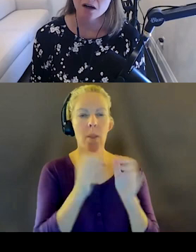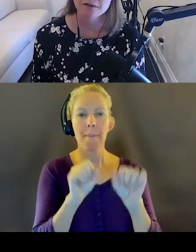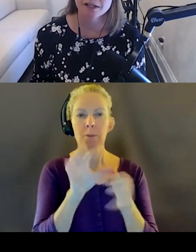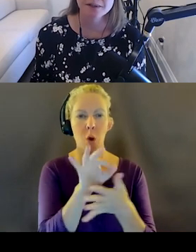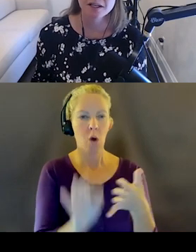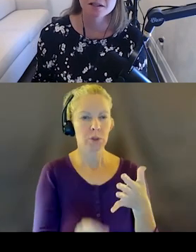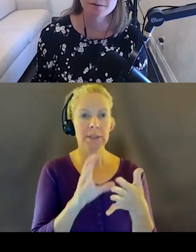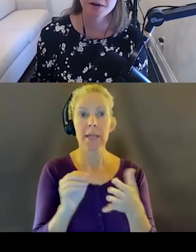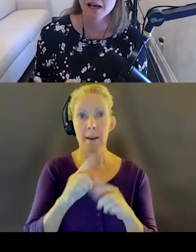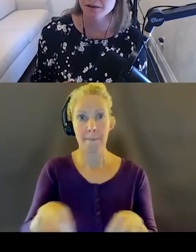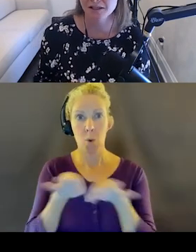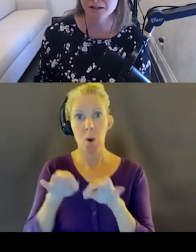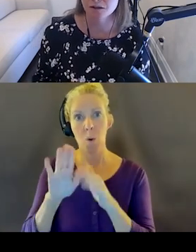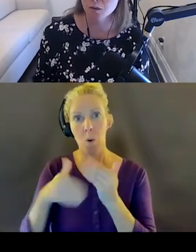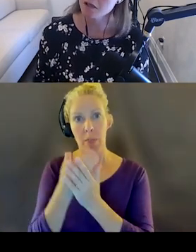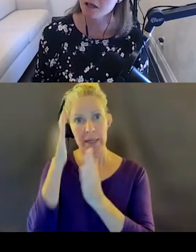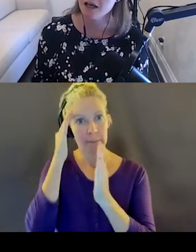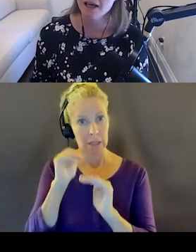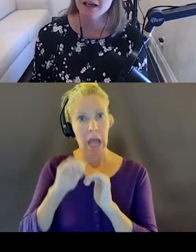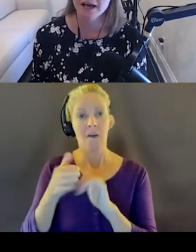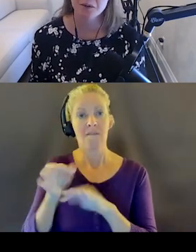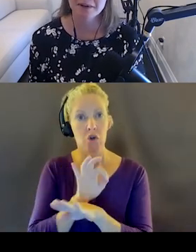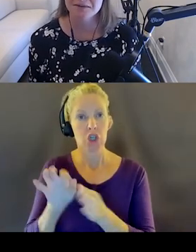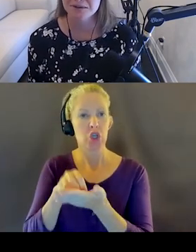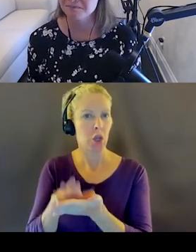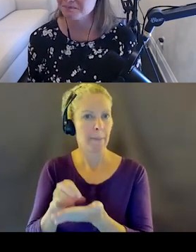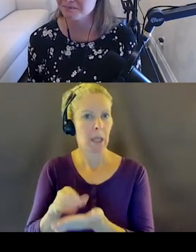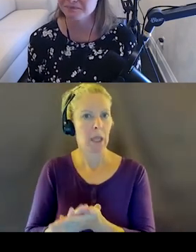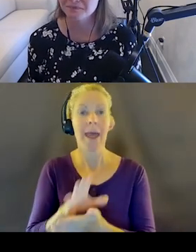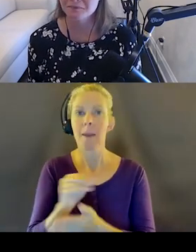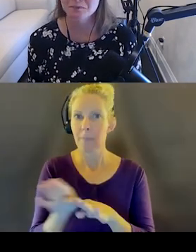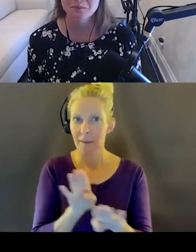document all of the expectations about how this thing is going to work and how it behaves.